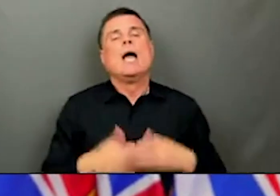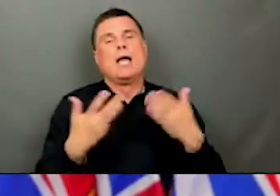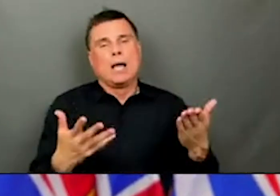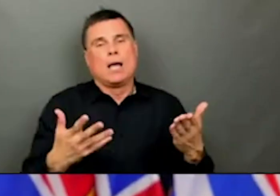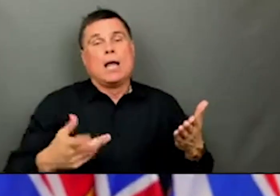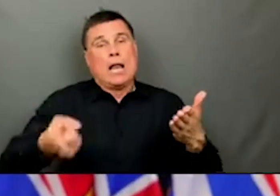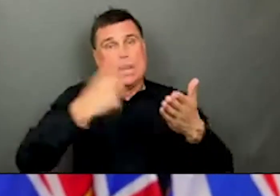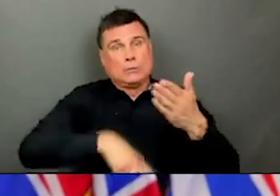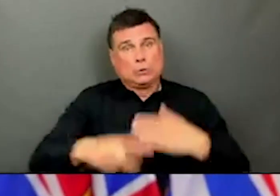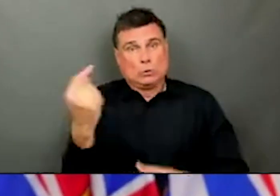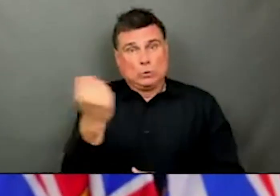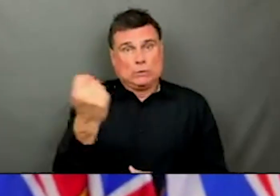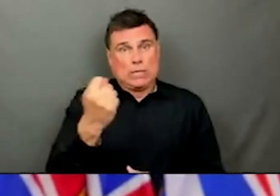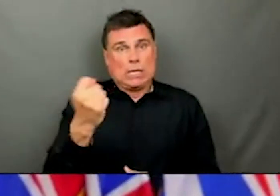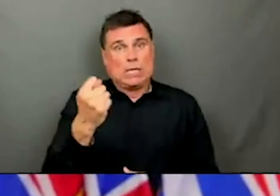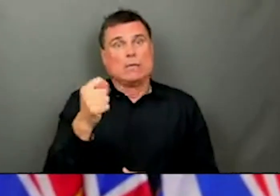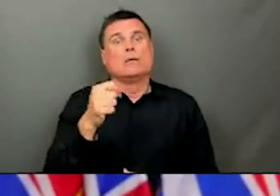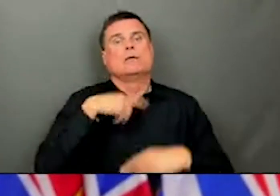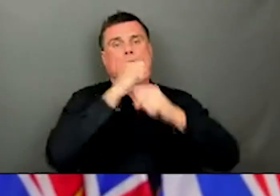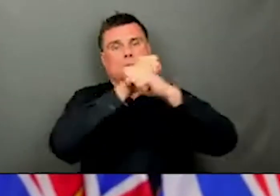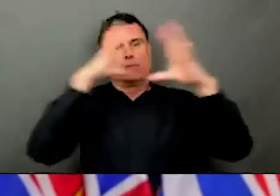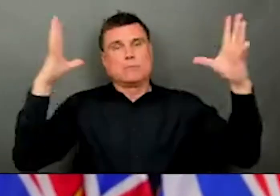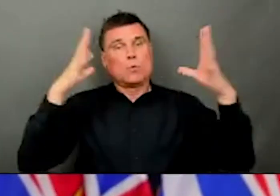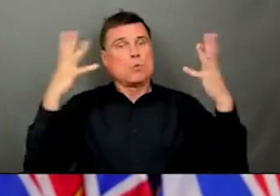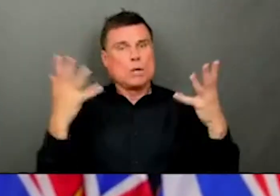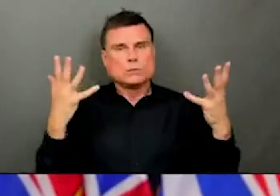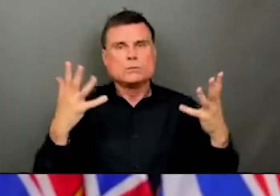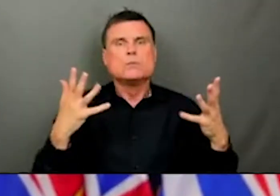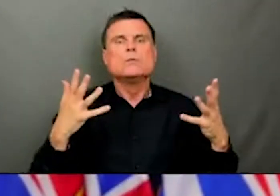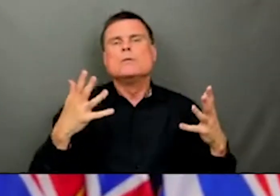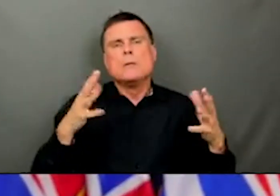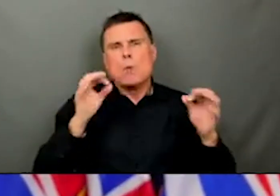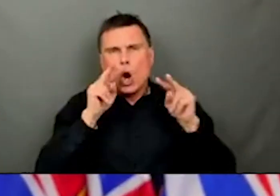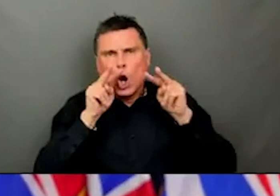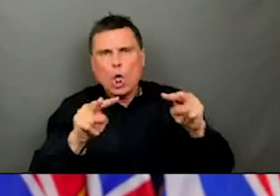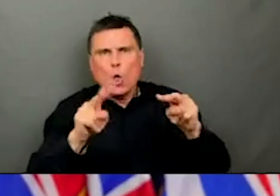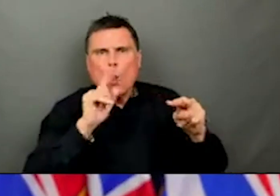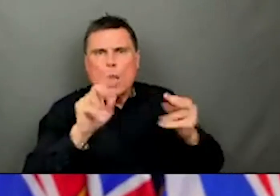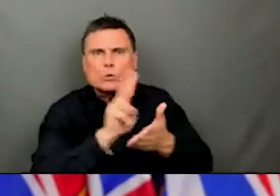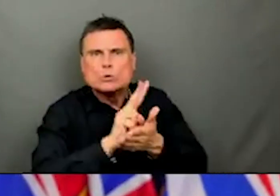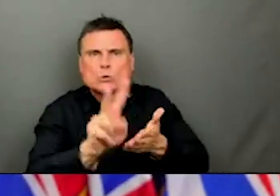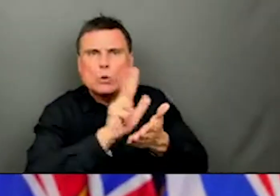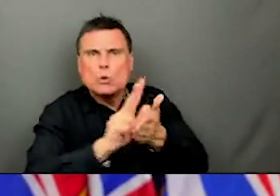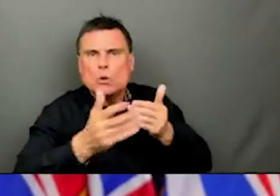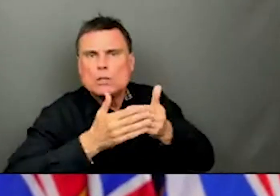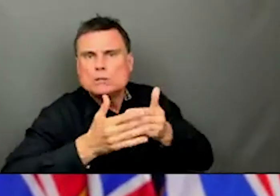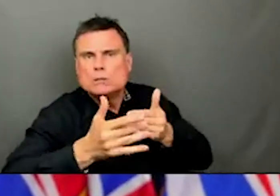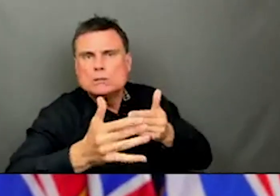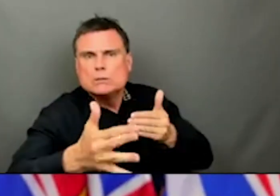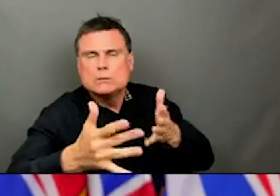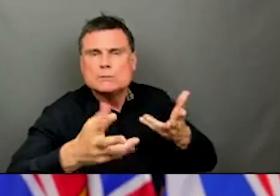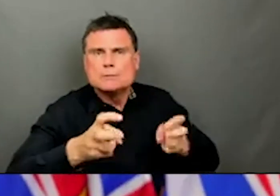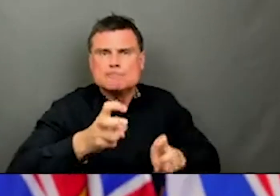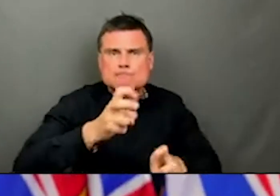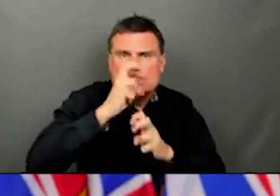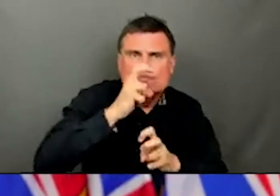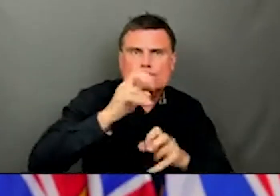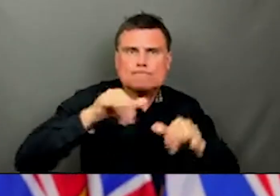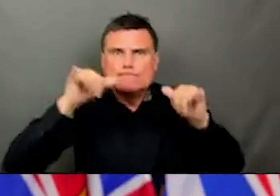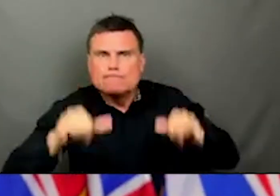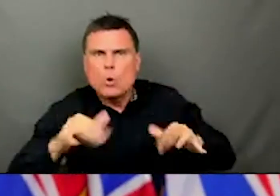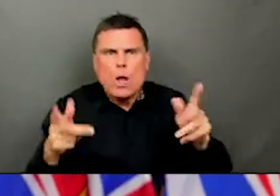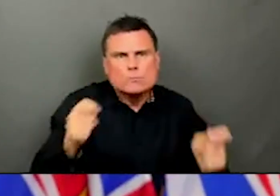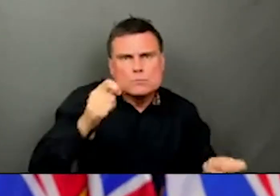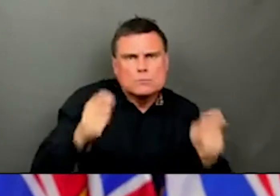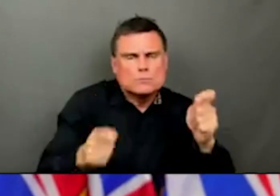news for young people who, as Bonnie has said, want to get on with their lives. It's great news for entrepreneurs. great news for workers. It's great